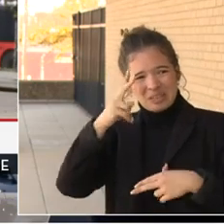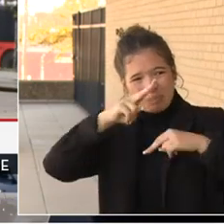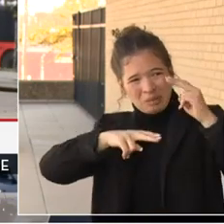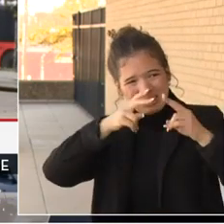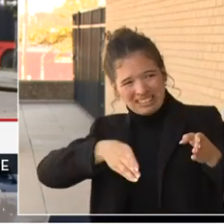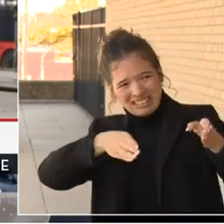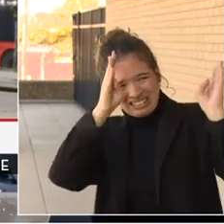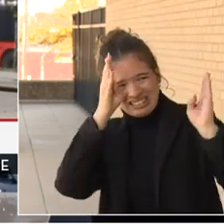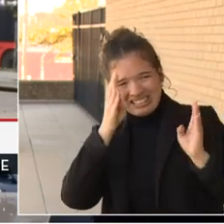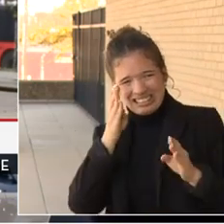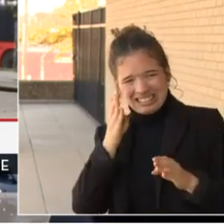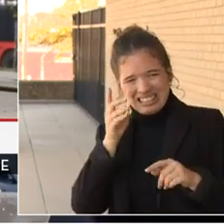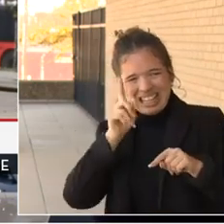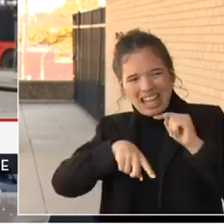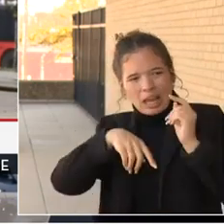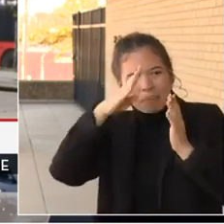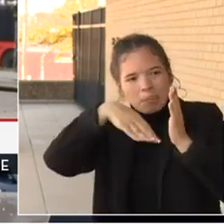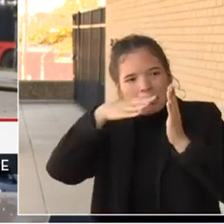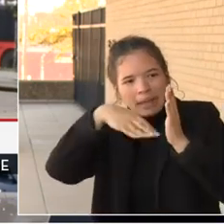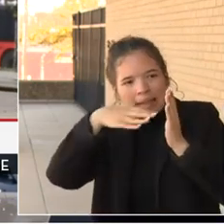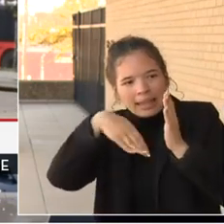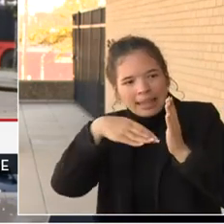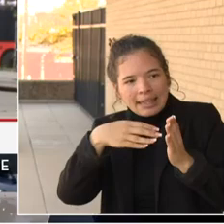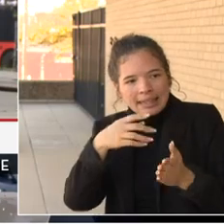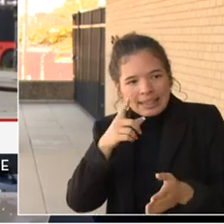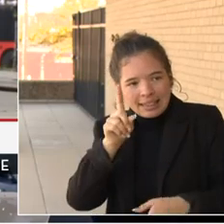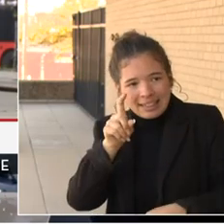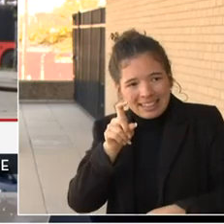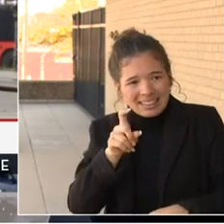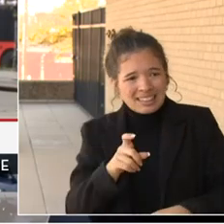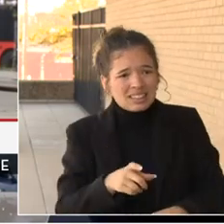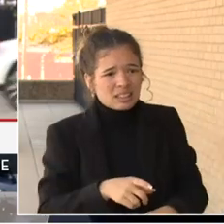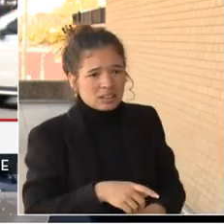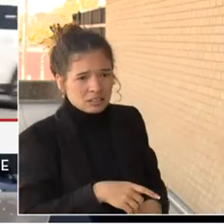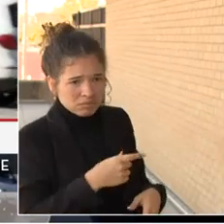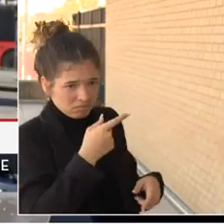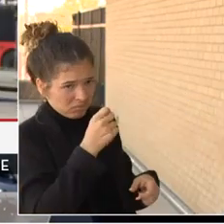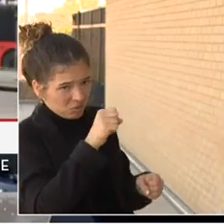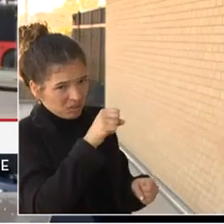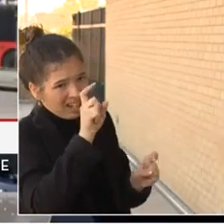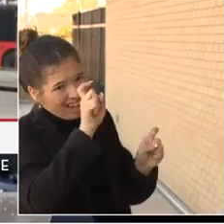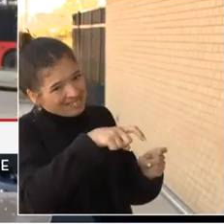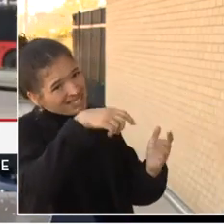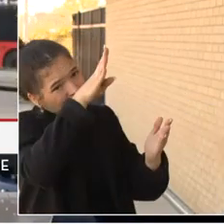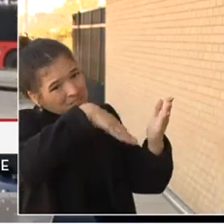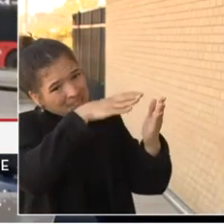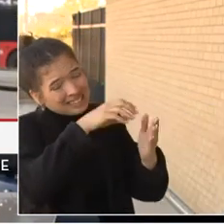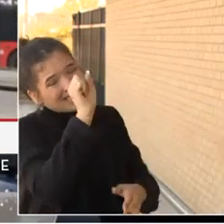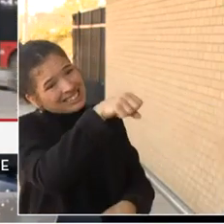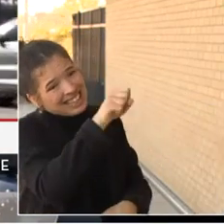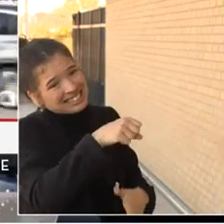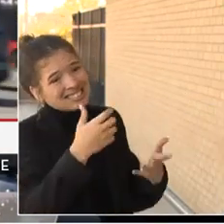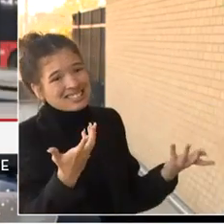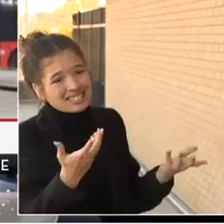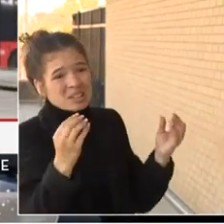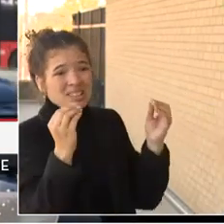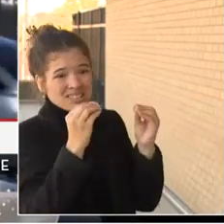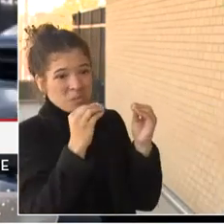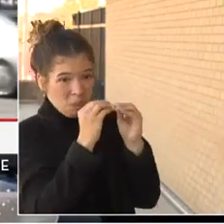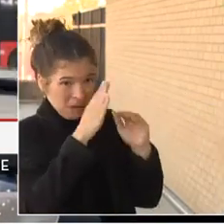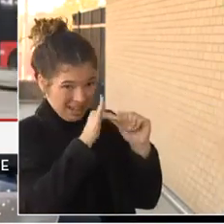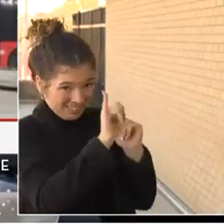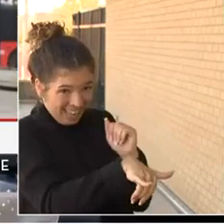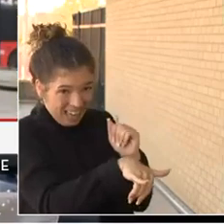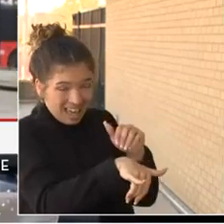a coat of paint on the outside? Well, we could put a coat of paint on it and we should put a coat of paint on it. And more than that, Mark, we should. And it's it